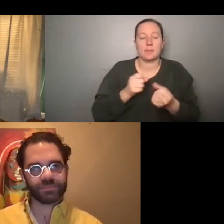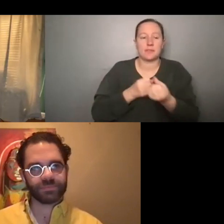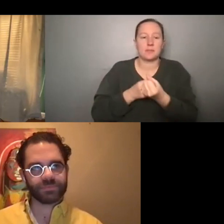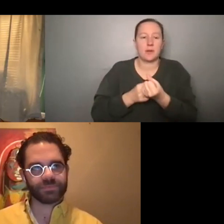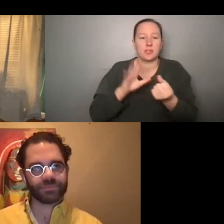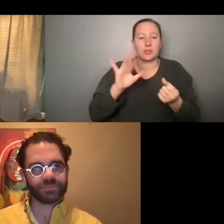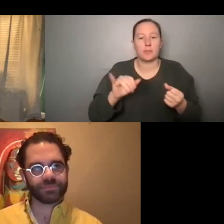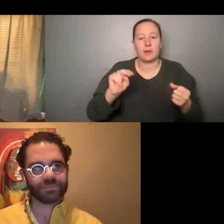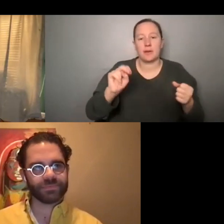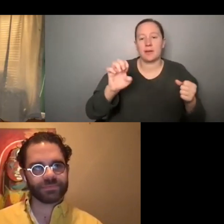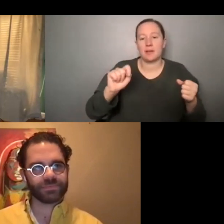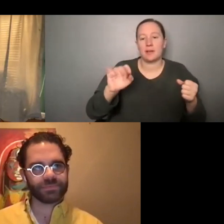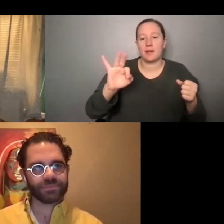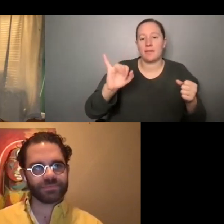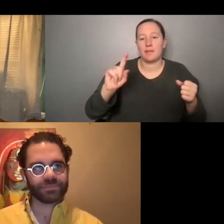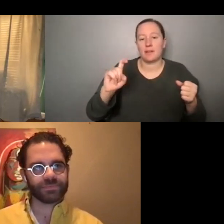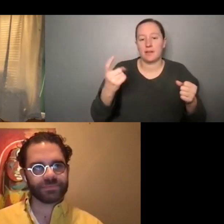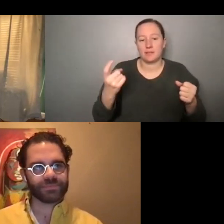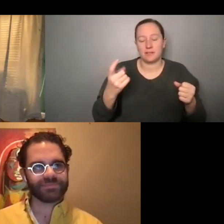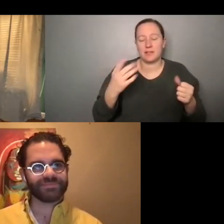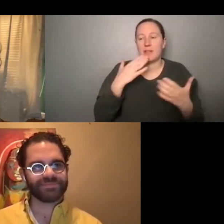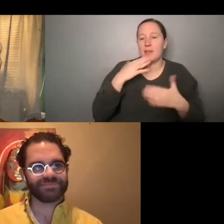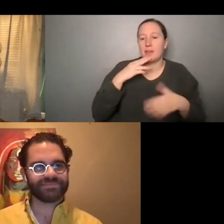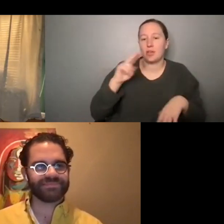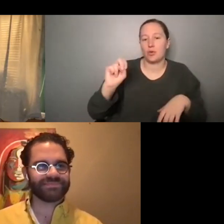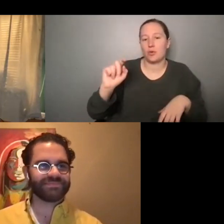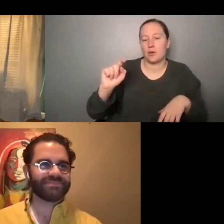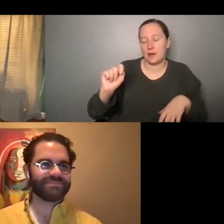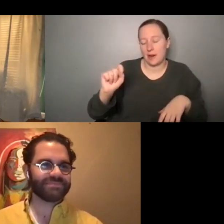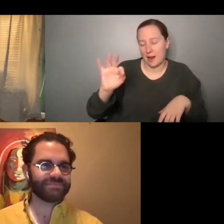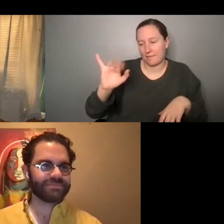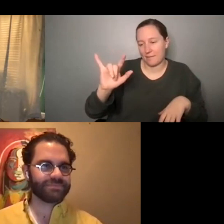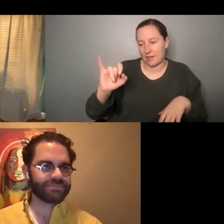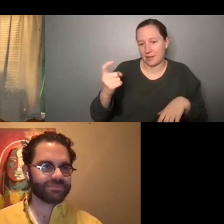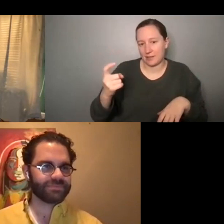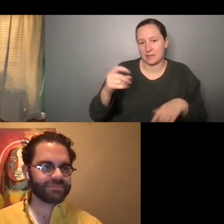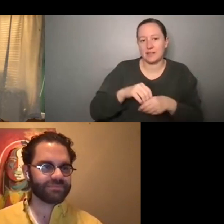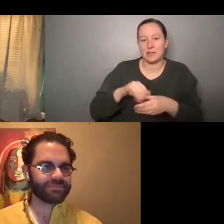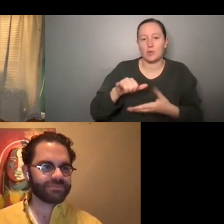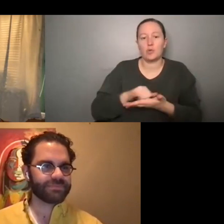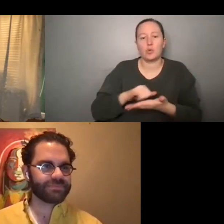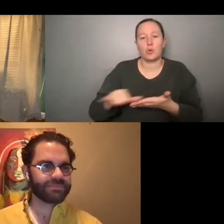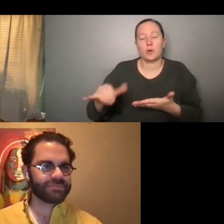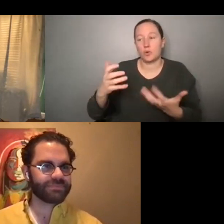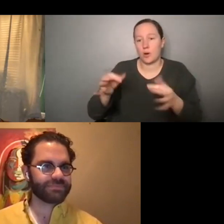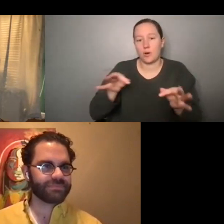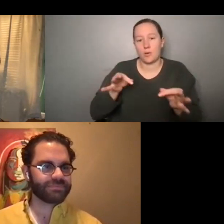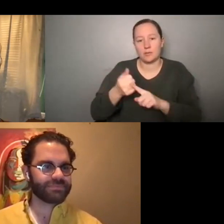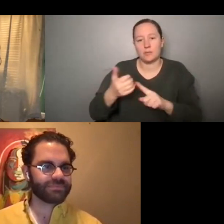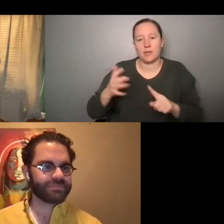Netflix. Thank you. Netflix, um, in New York. Do you want to talk a little bit about, um, that experience?